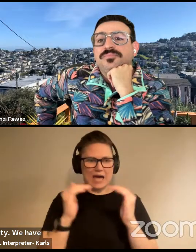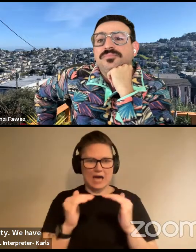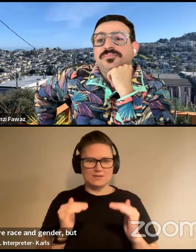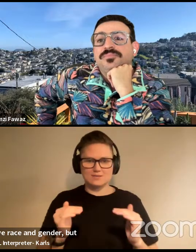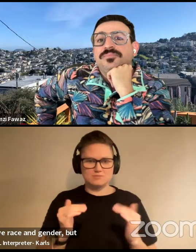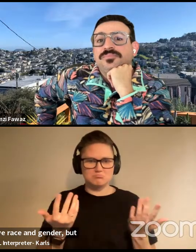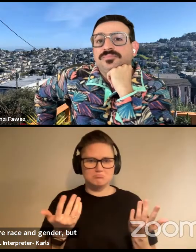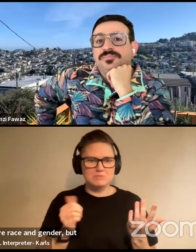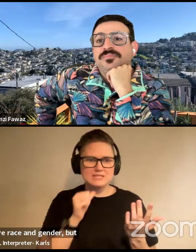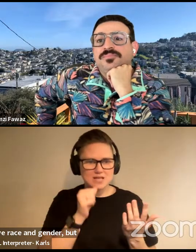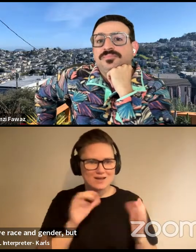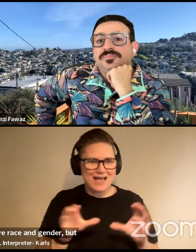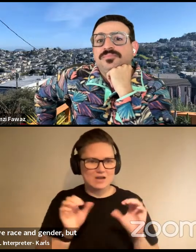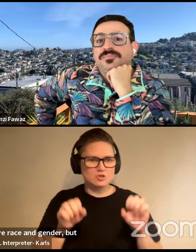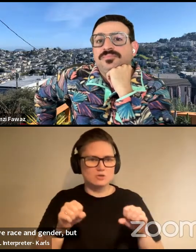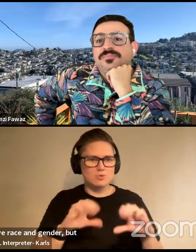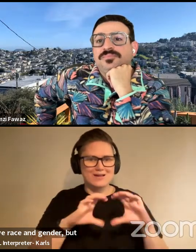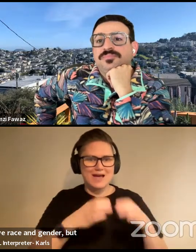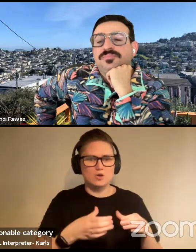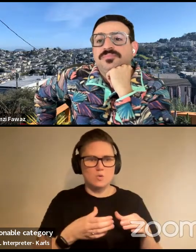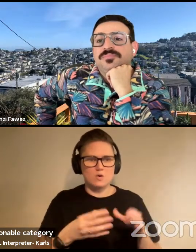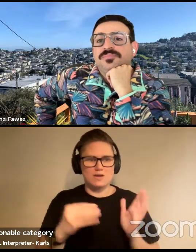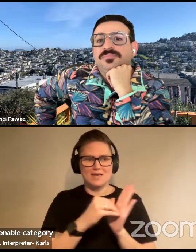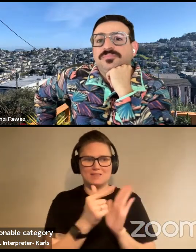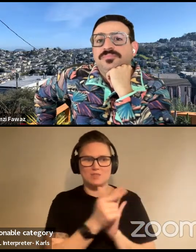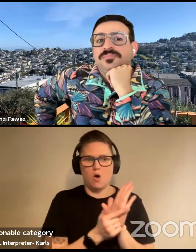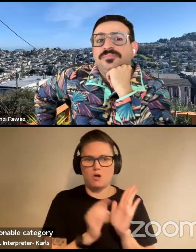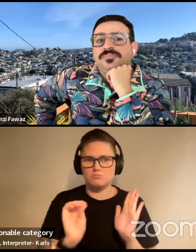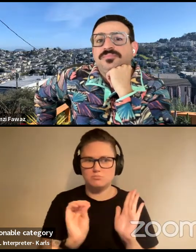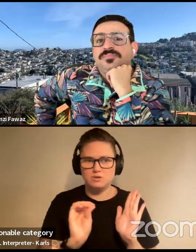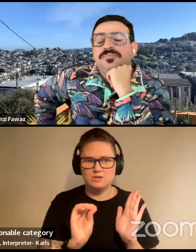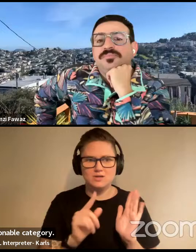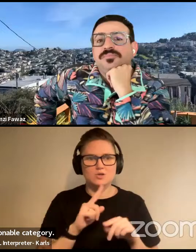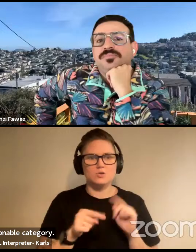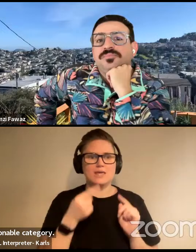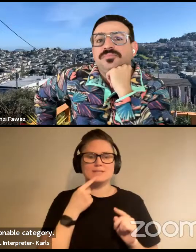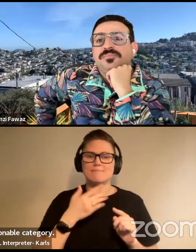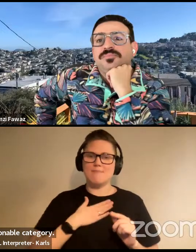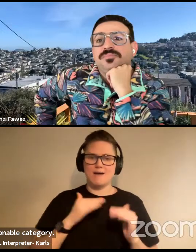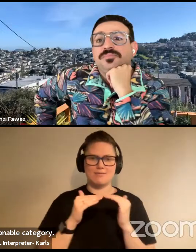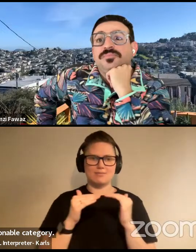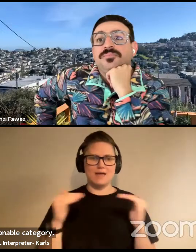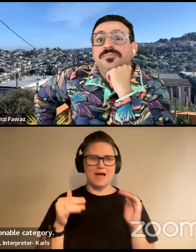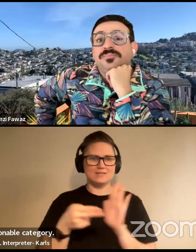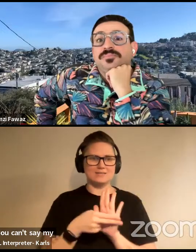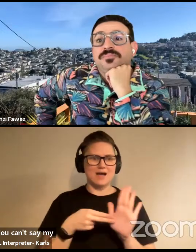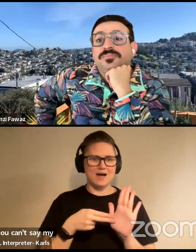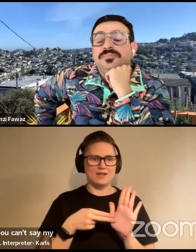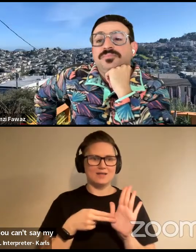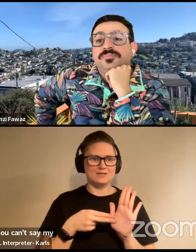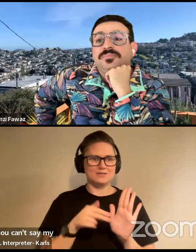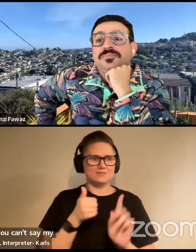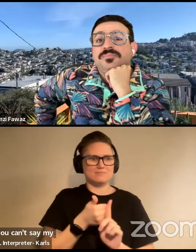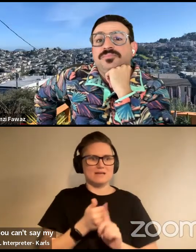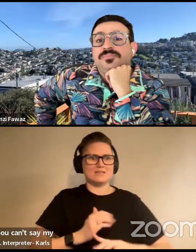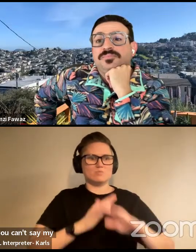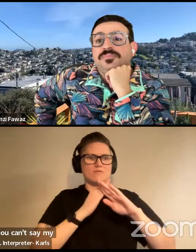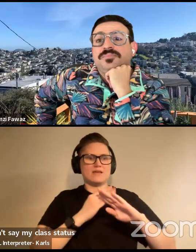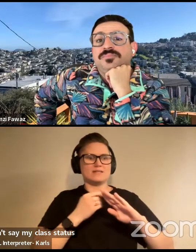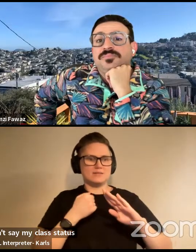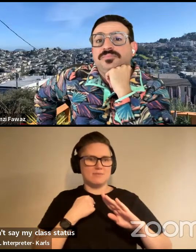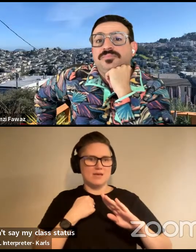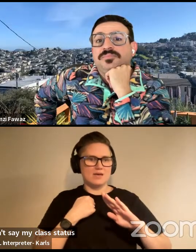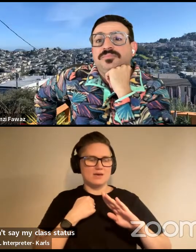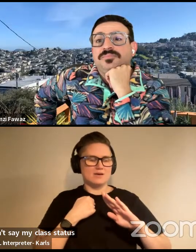actionable category in the law, right? Like you can't say my class status has prevented me from, um,